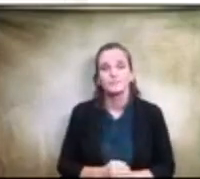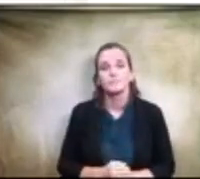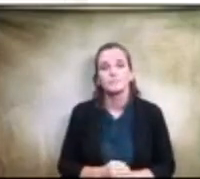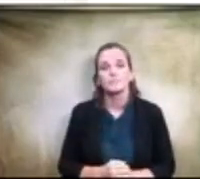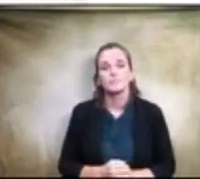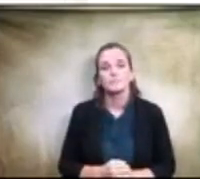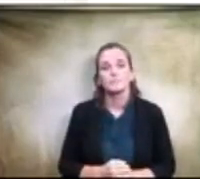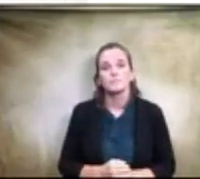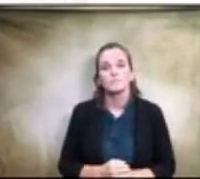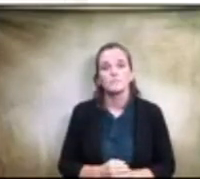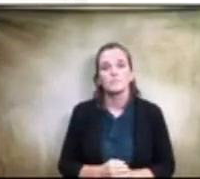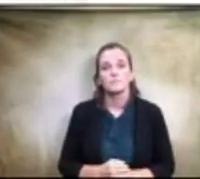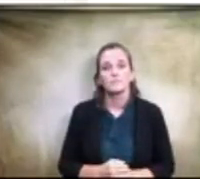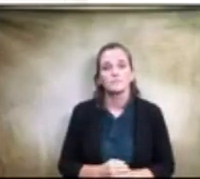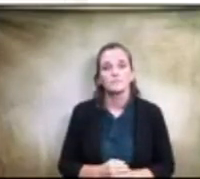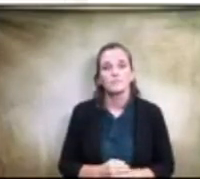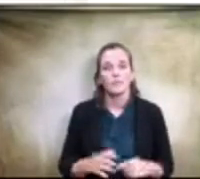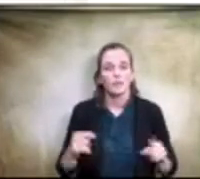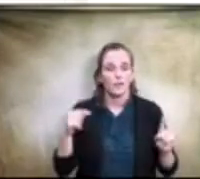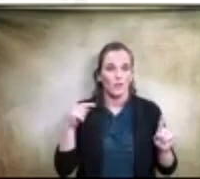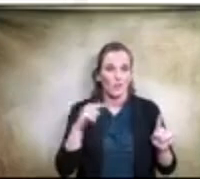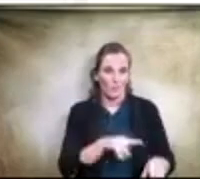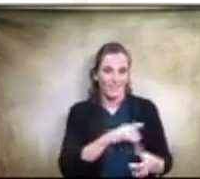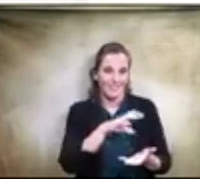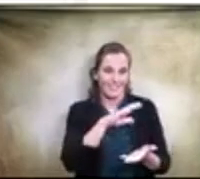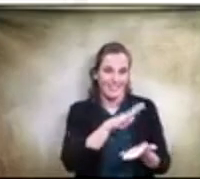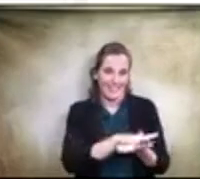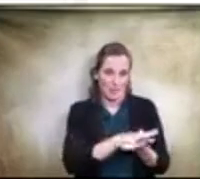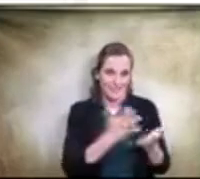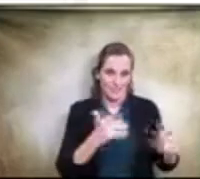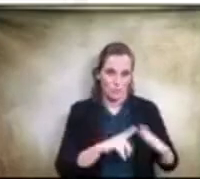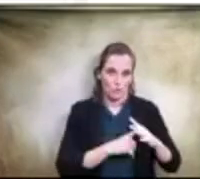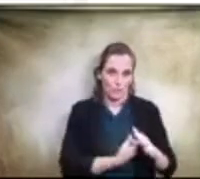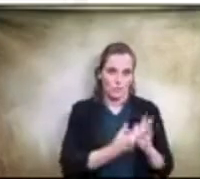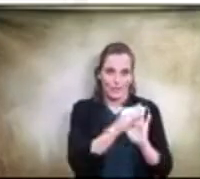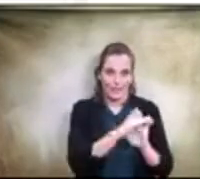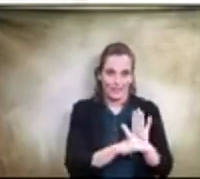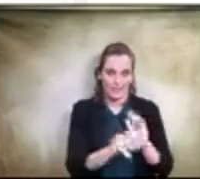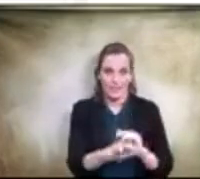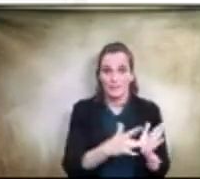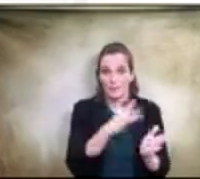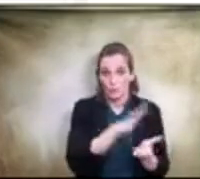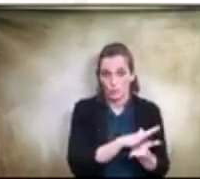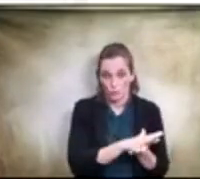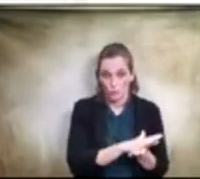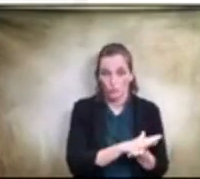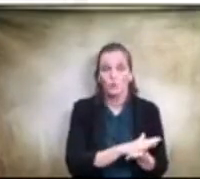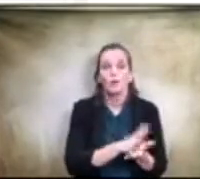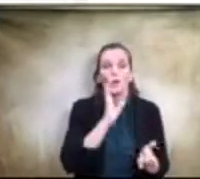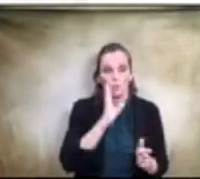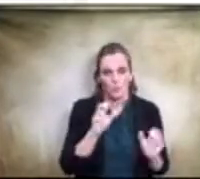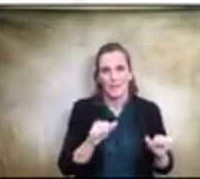-8 campus that was originally listed as a middle school campus. And we'll go, we'll be able to go into more